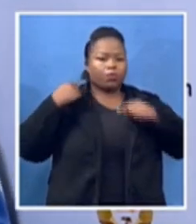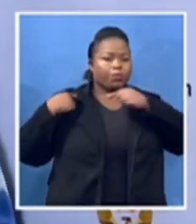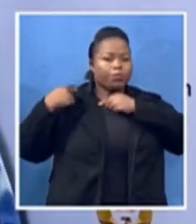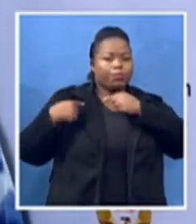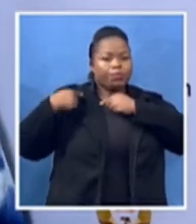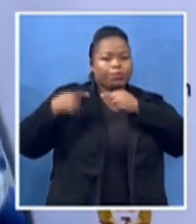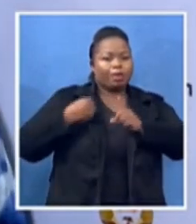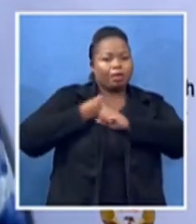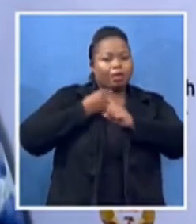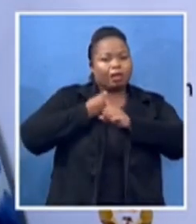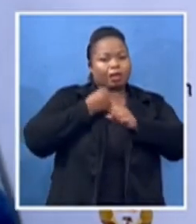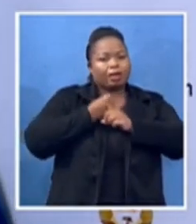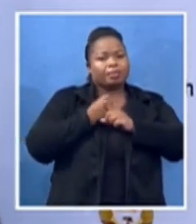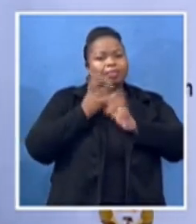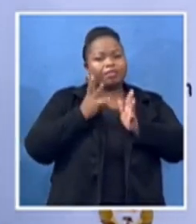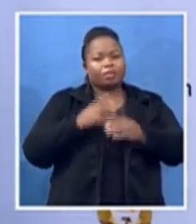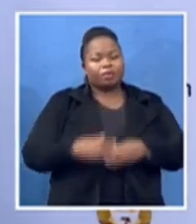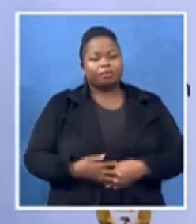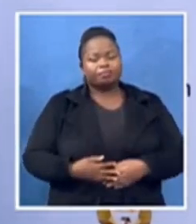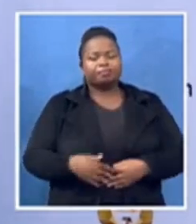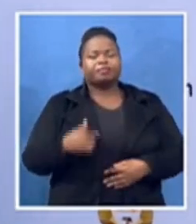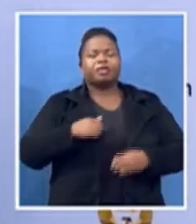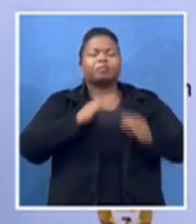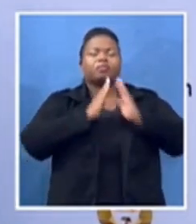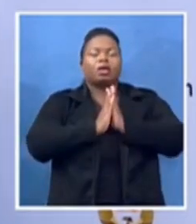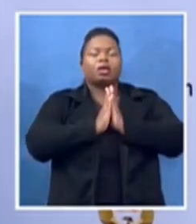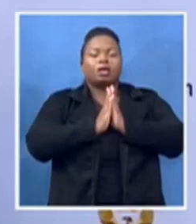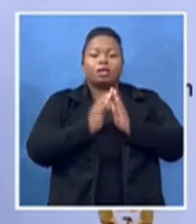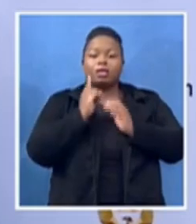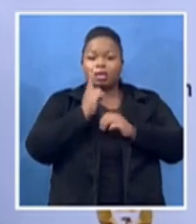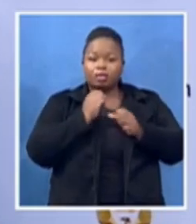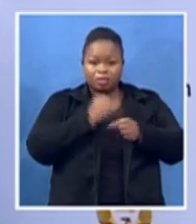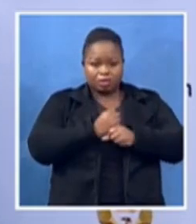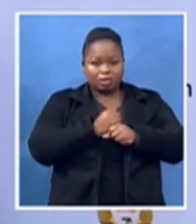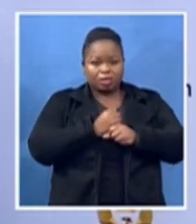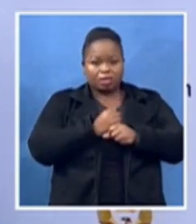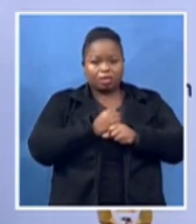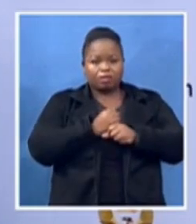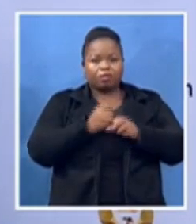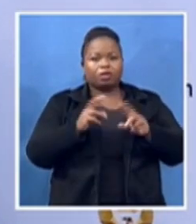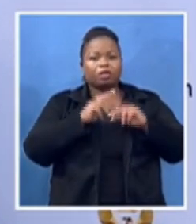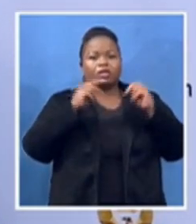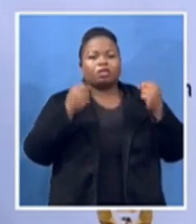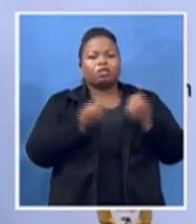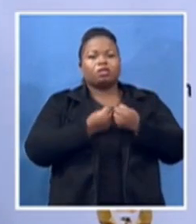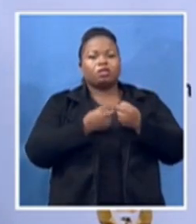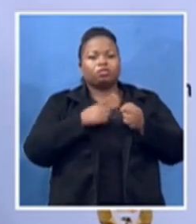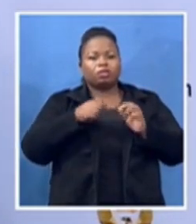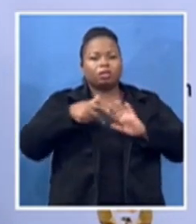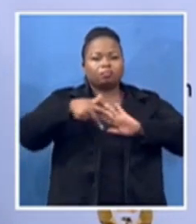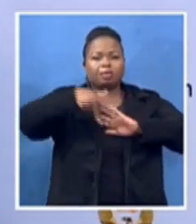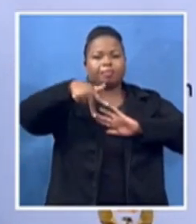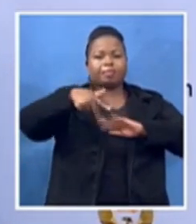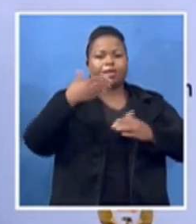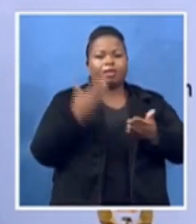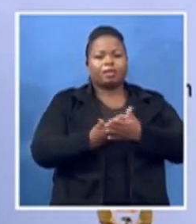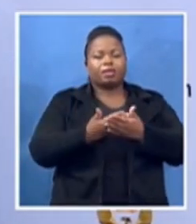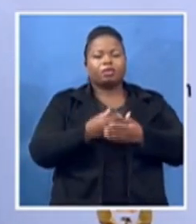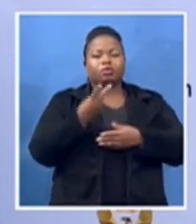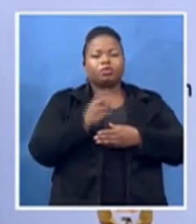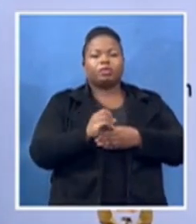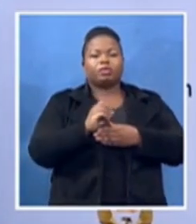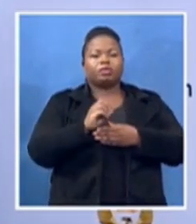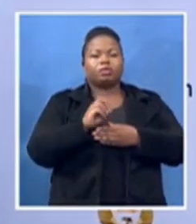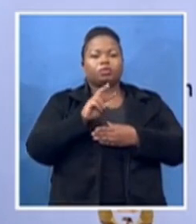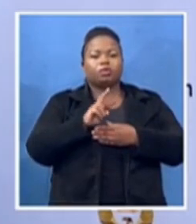next year our national movement adopt 2021 as a year of mama maglia